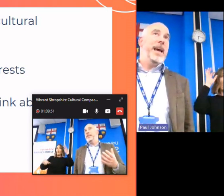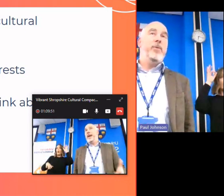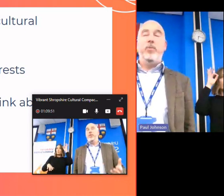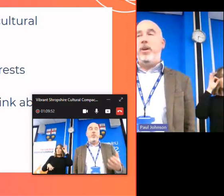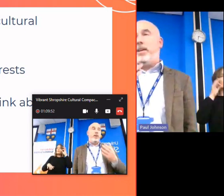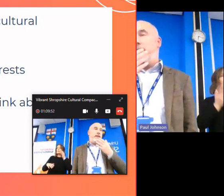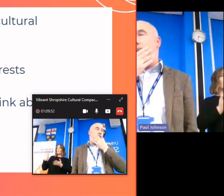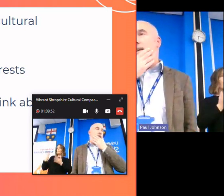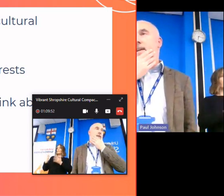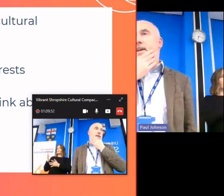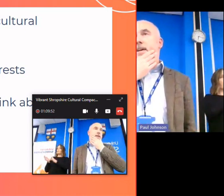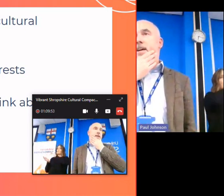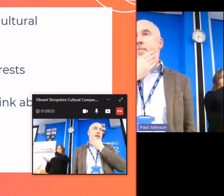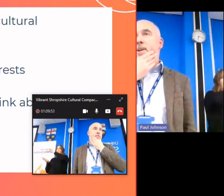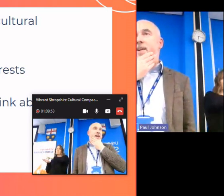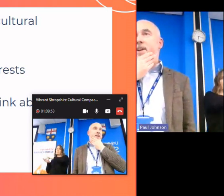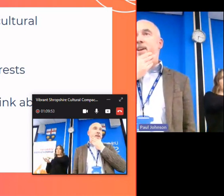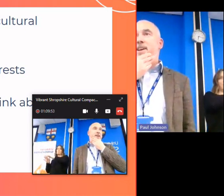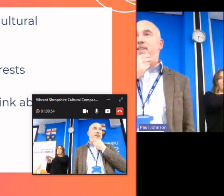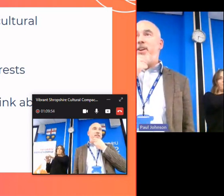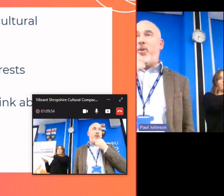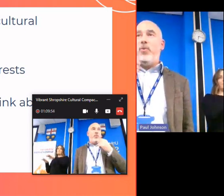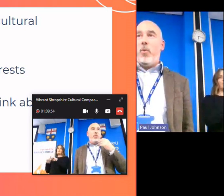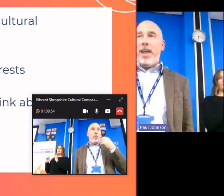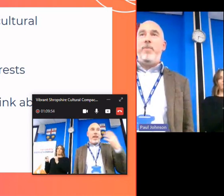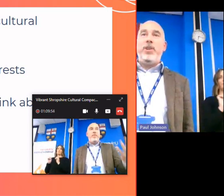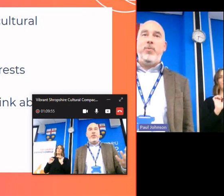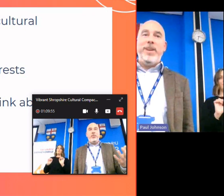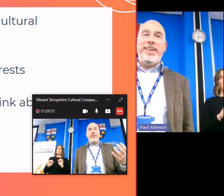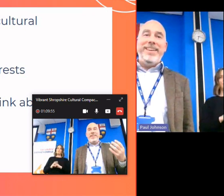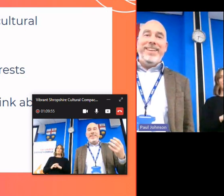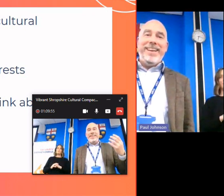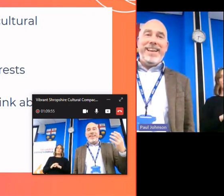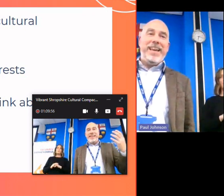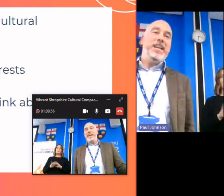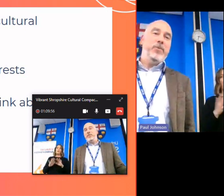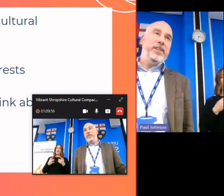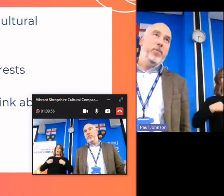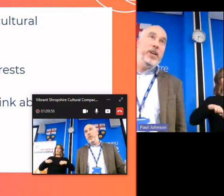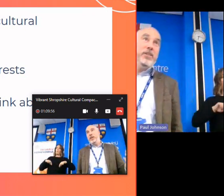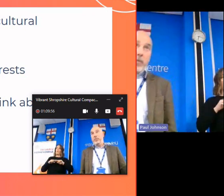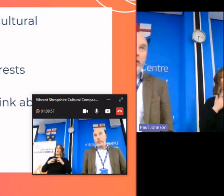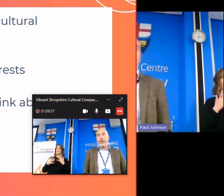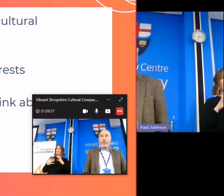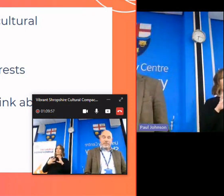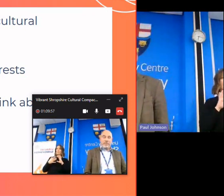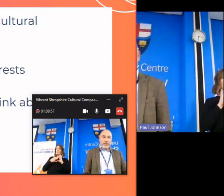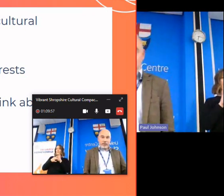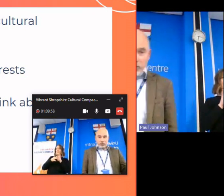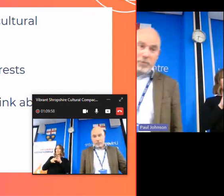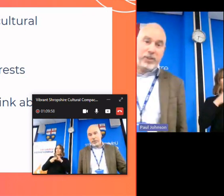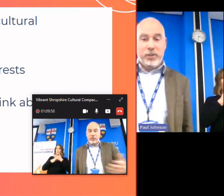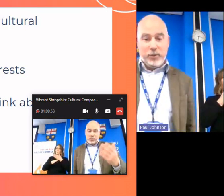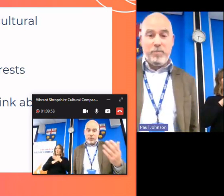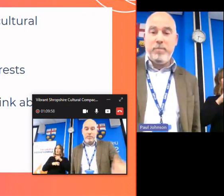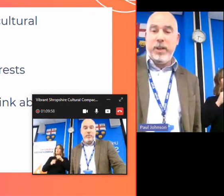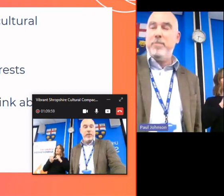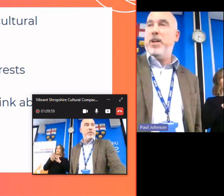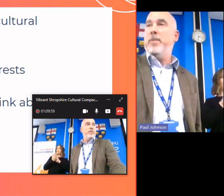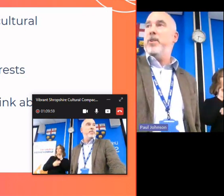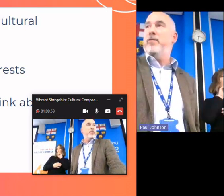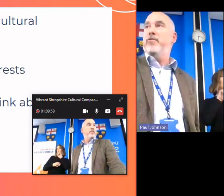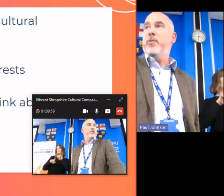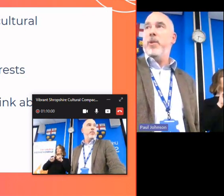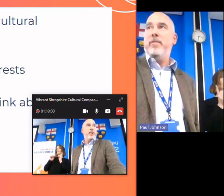to be different to how it works in a in a urban area so the way in which we engage with this work is probably going to be different in shropshire to